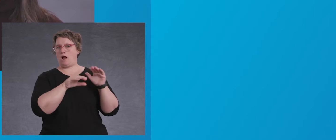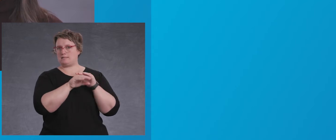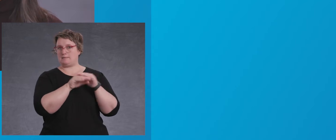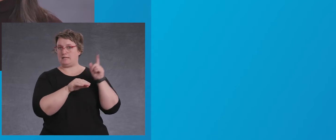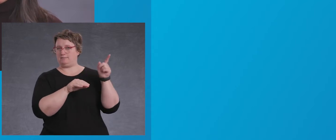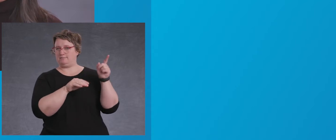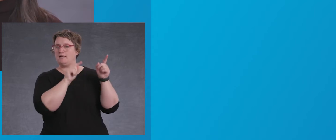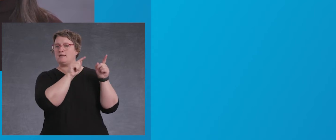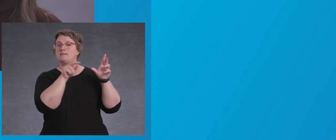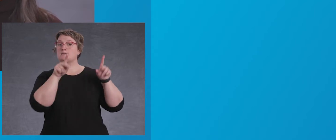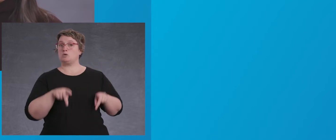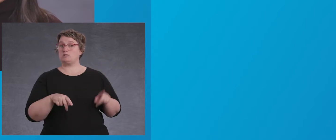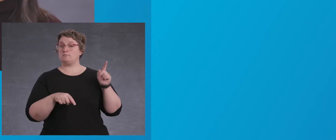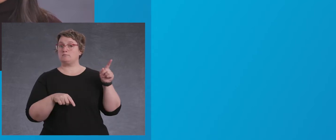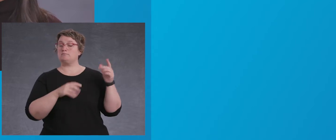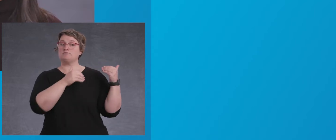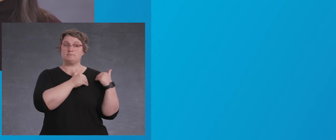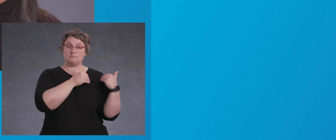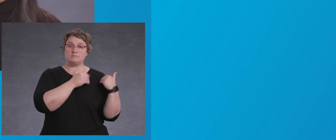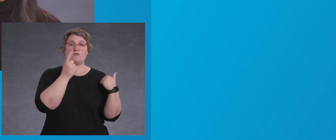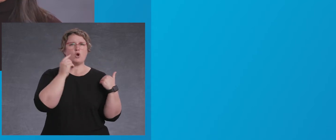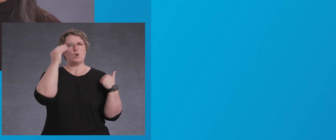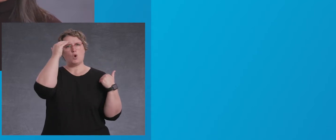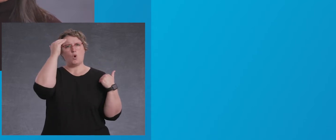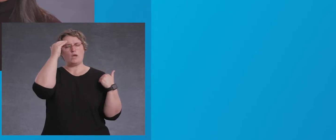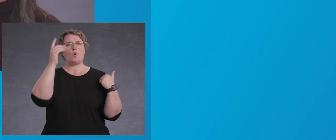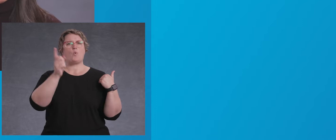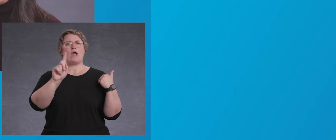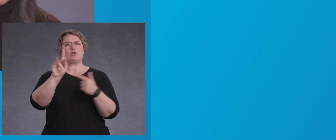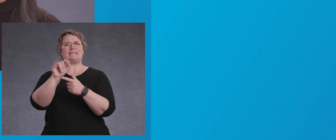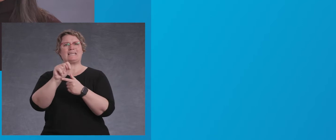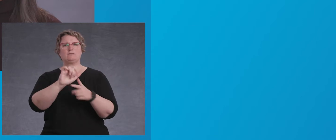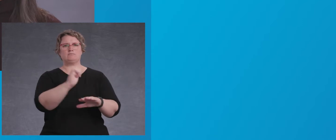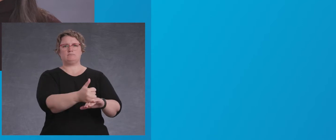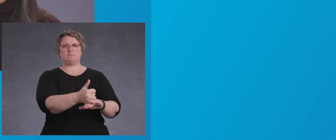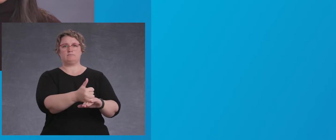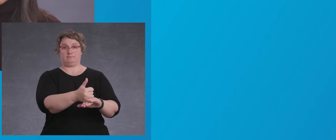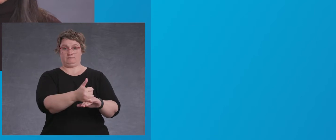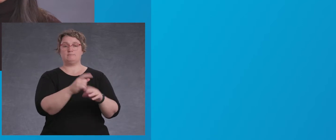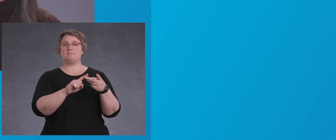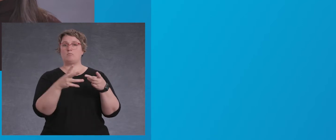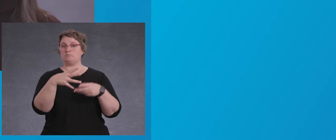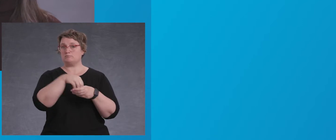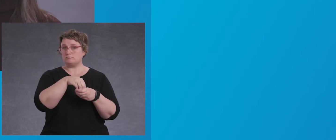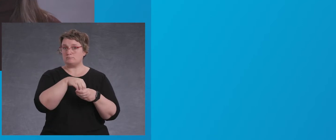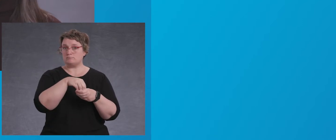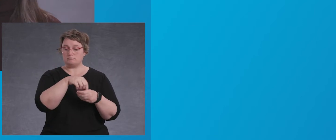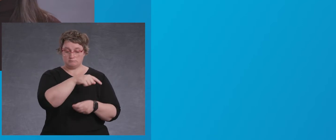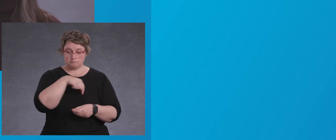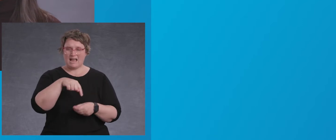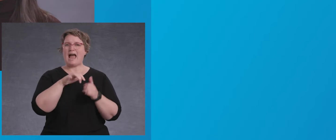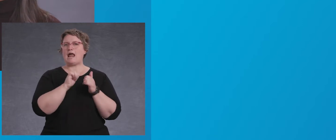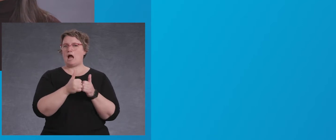This person can be responsible for knowing where the accessibility kit is, what's in it, and how to